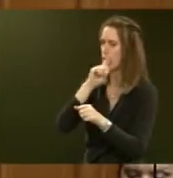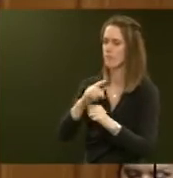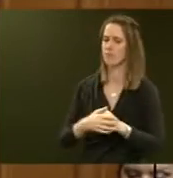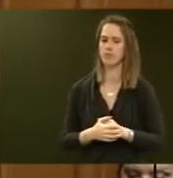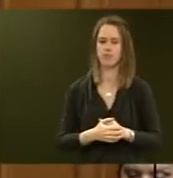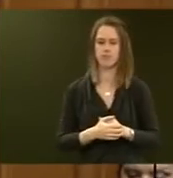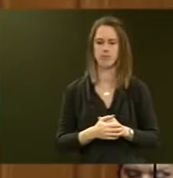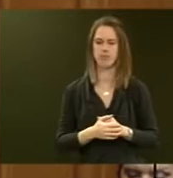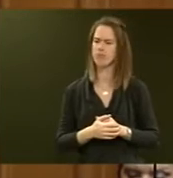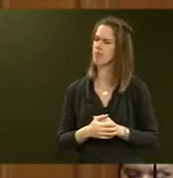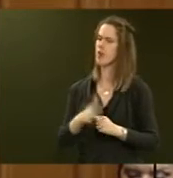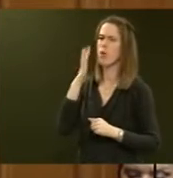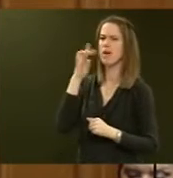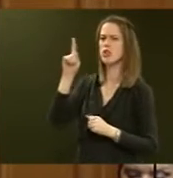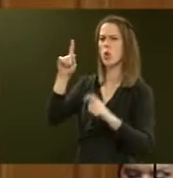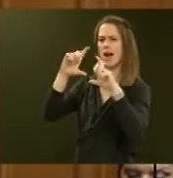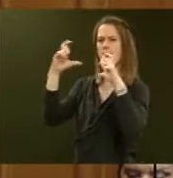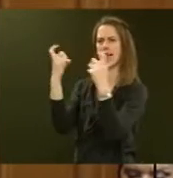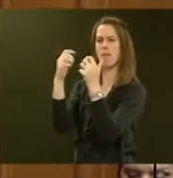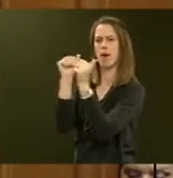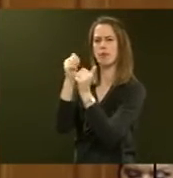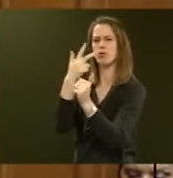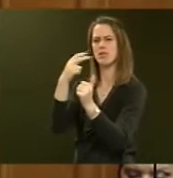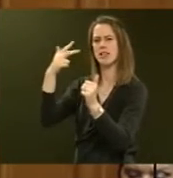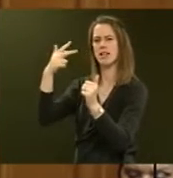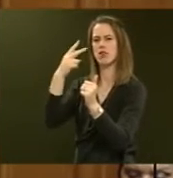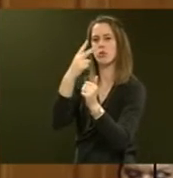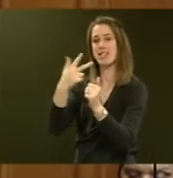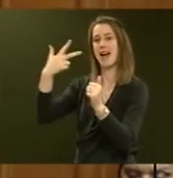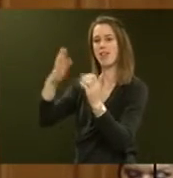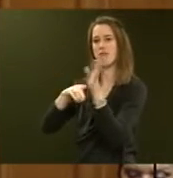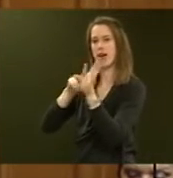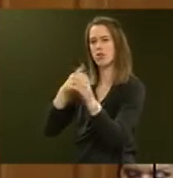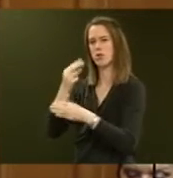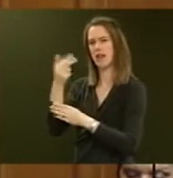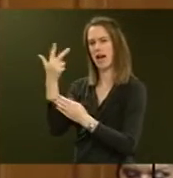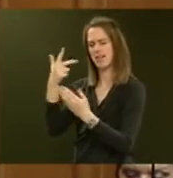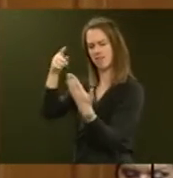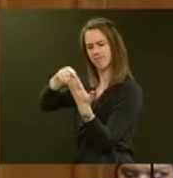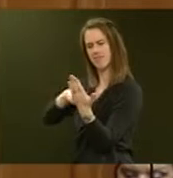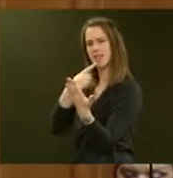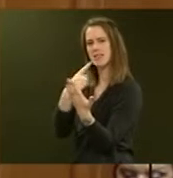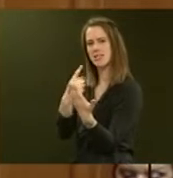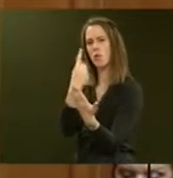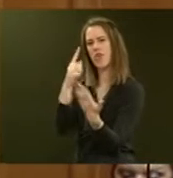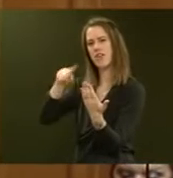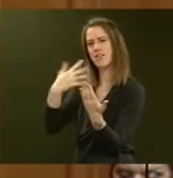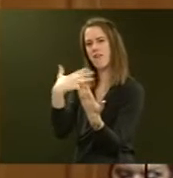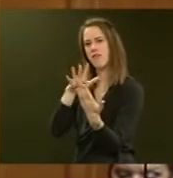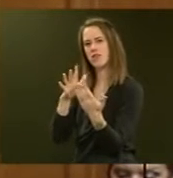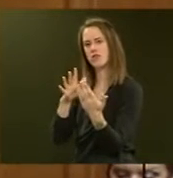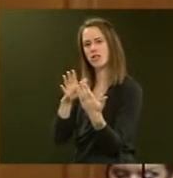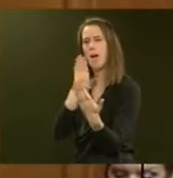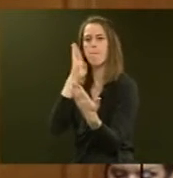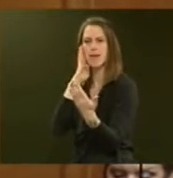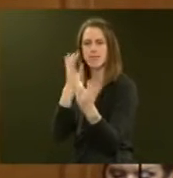When his Cabinet paper of 28 May 2018 describes the 1,500 bed Wikeria